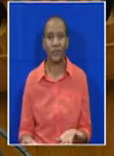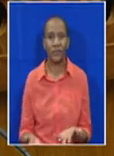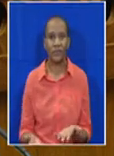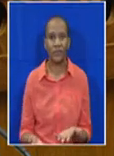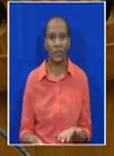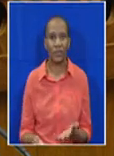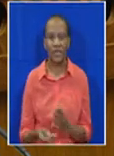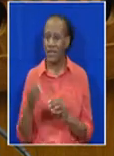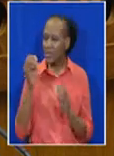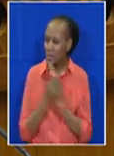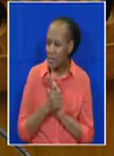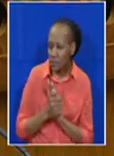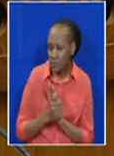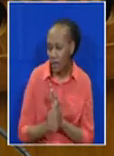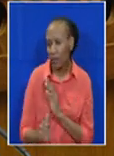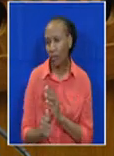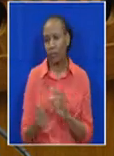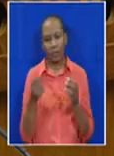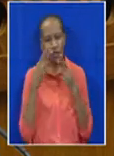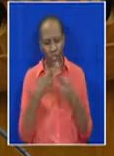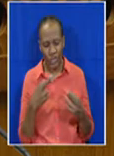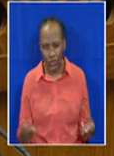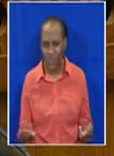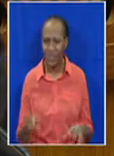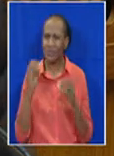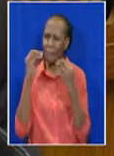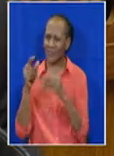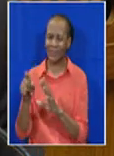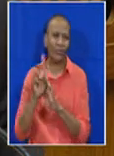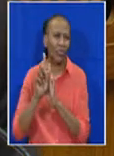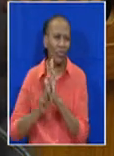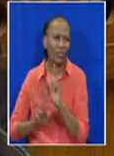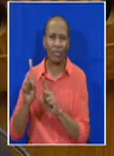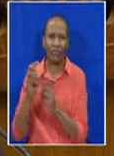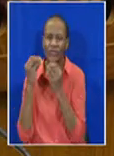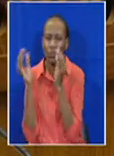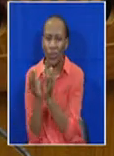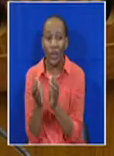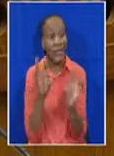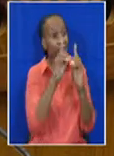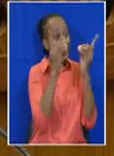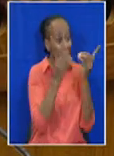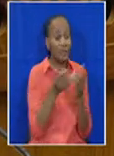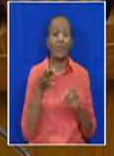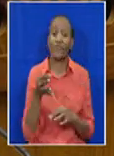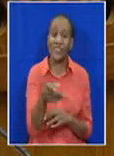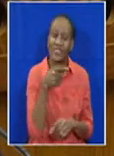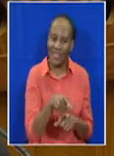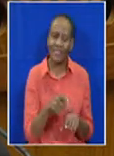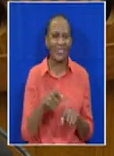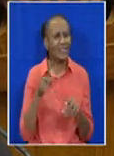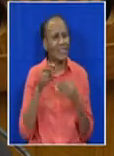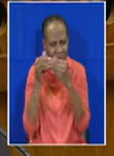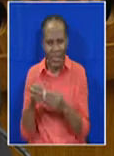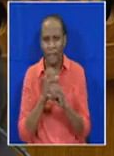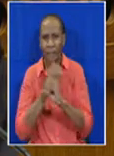scarcity of fish resources are no longer the biggest threat to the fishing industry. The Department of Fisheries is the most dangerous threat to the fishing industry.